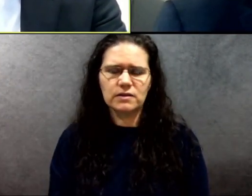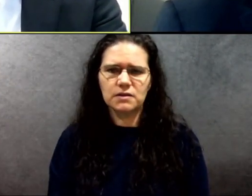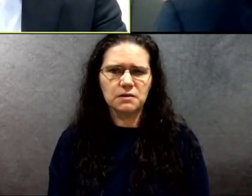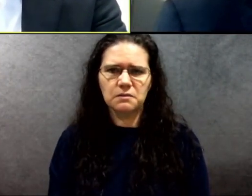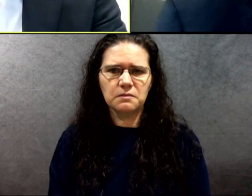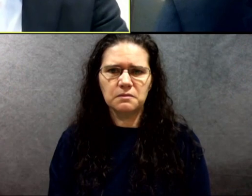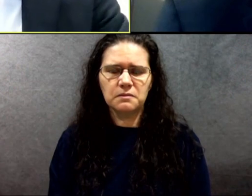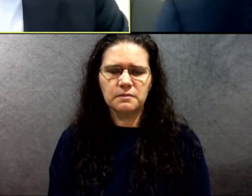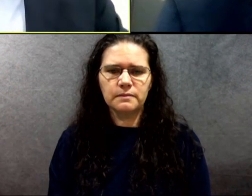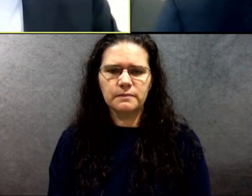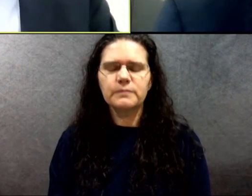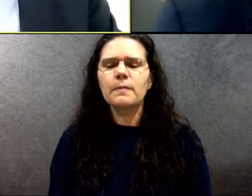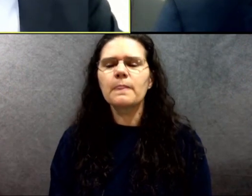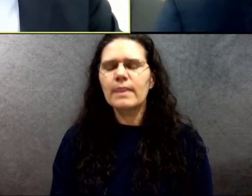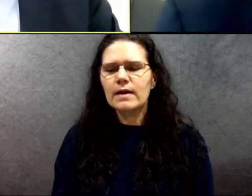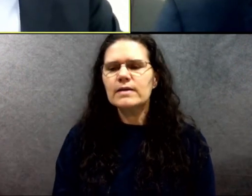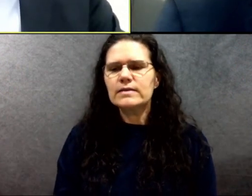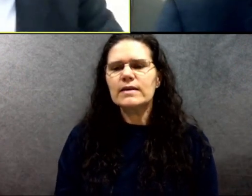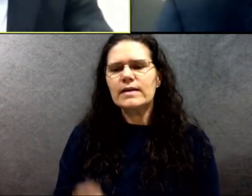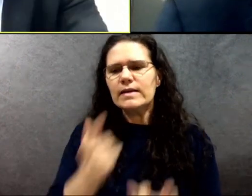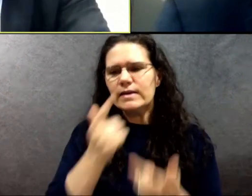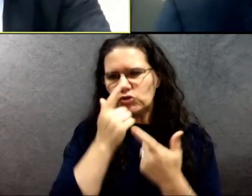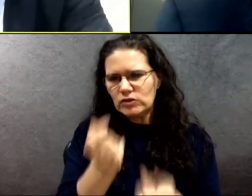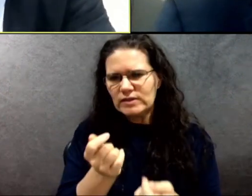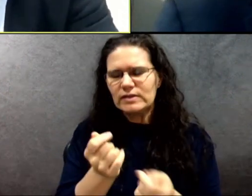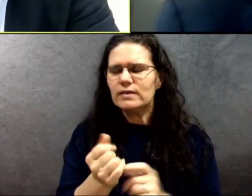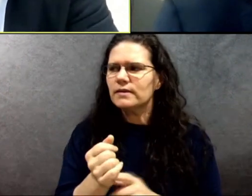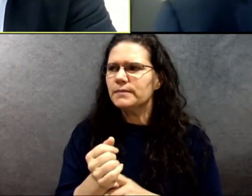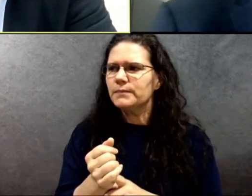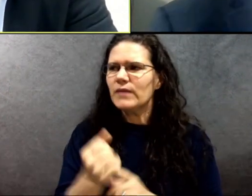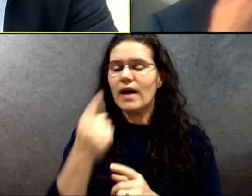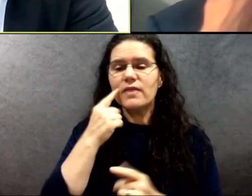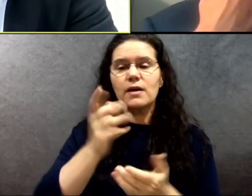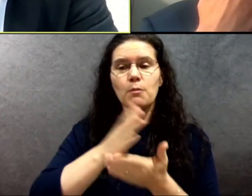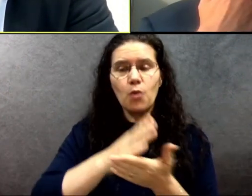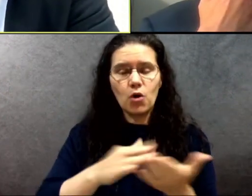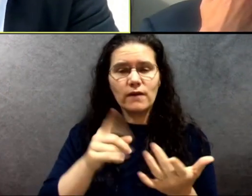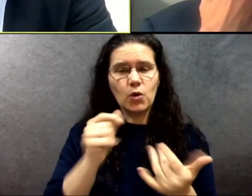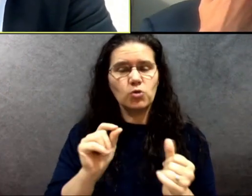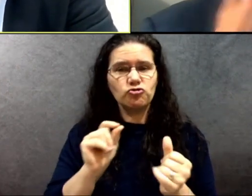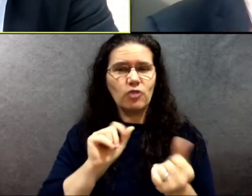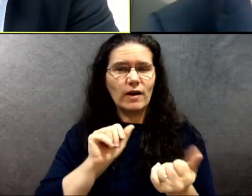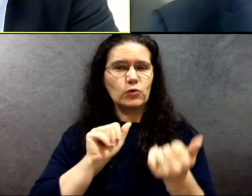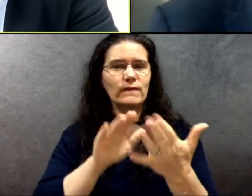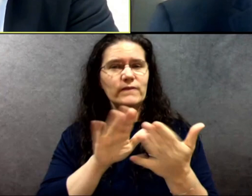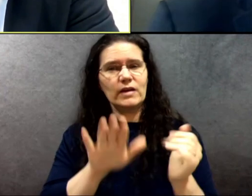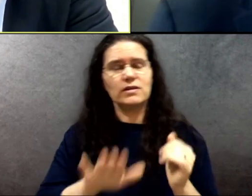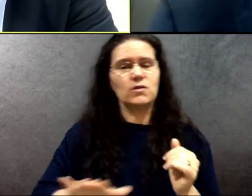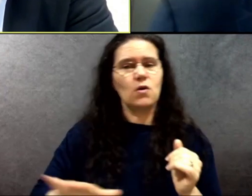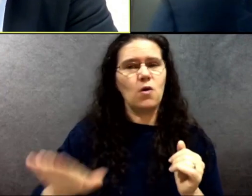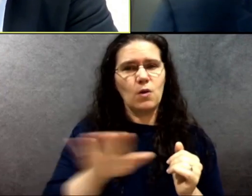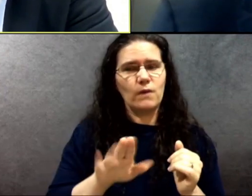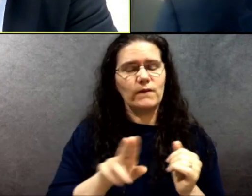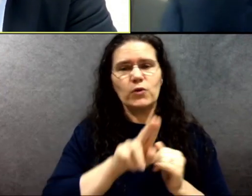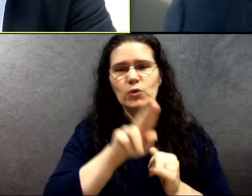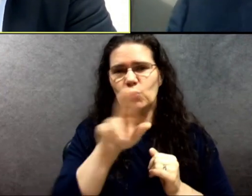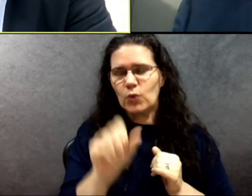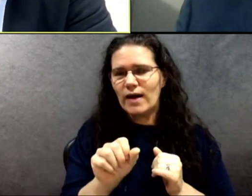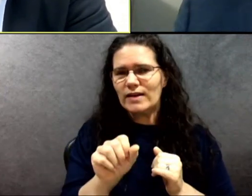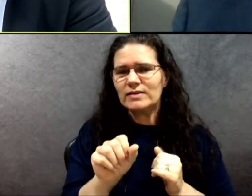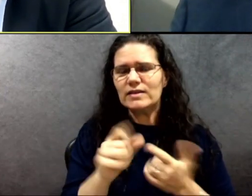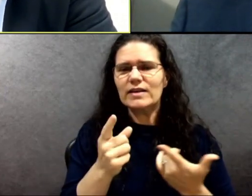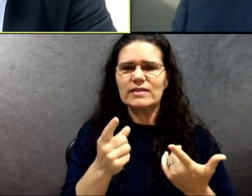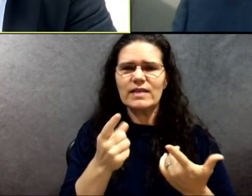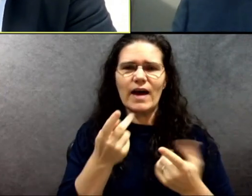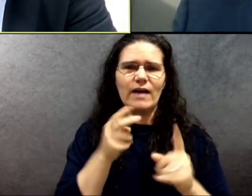So interesting you say that. think part of what we're trying to deal with across the country is this view that officers have. And I've never met an officer